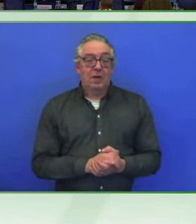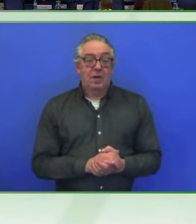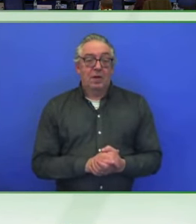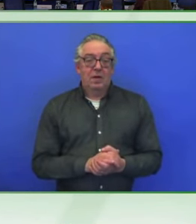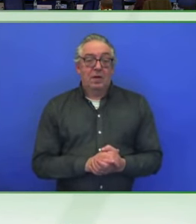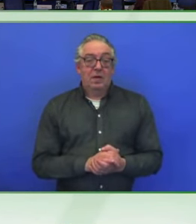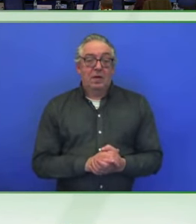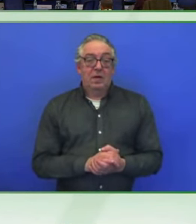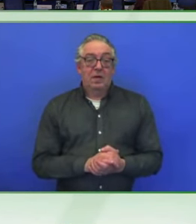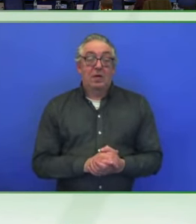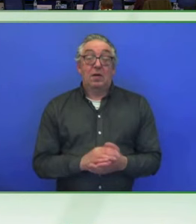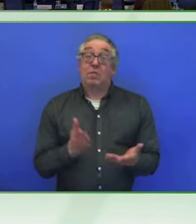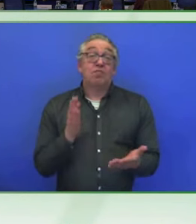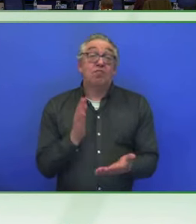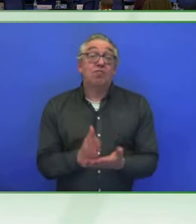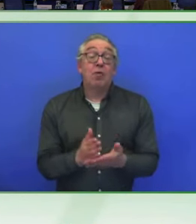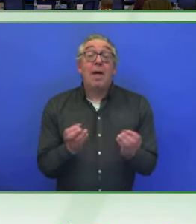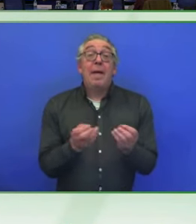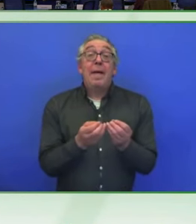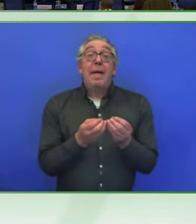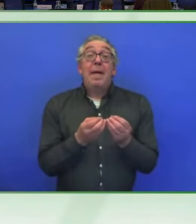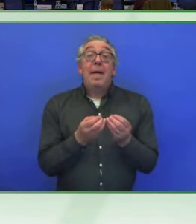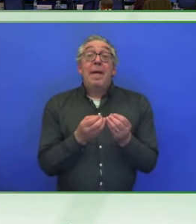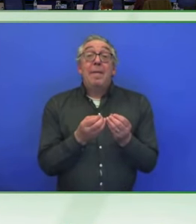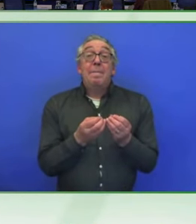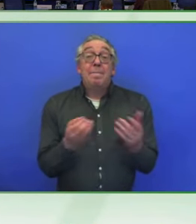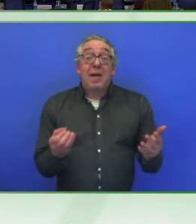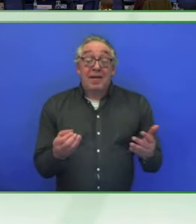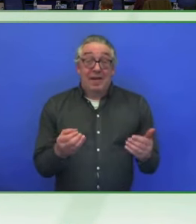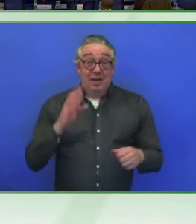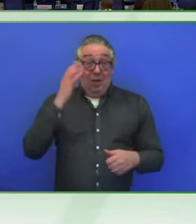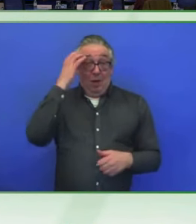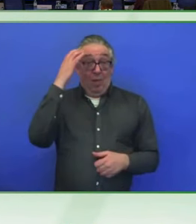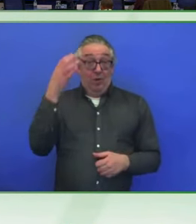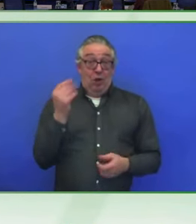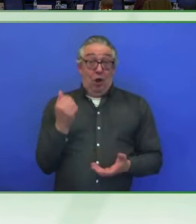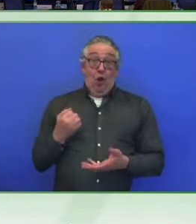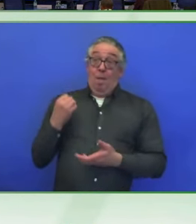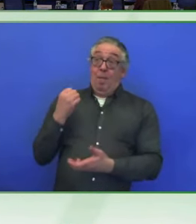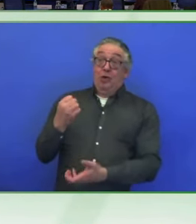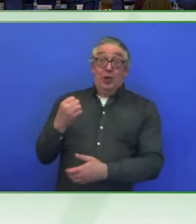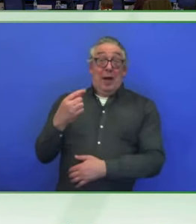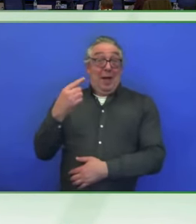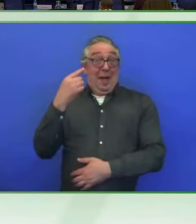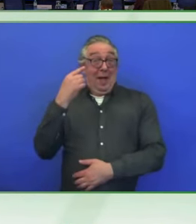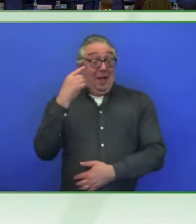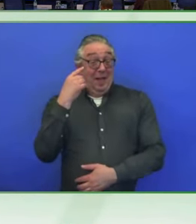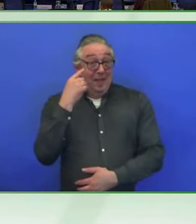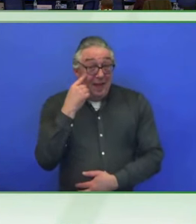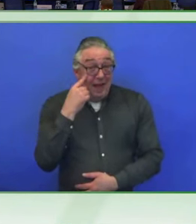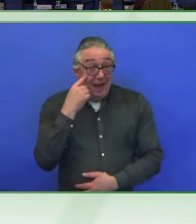governments do not prioritize persons with disabilities when it comes to financial planning and all,